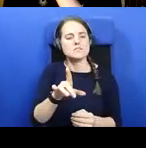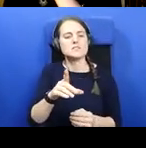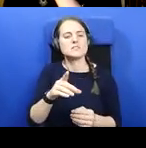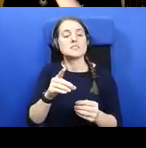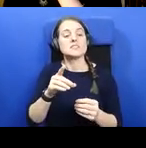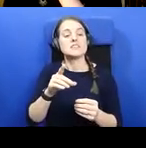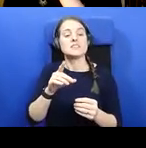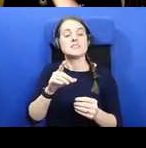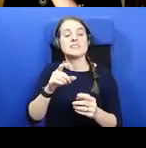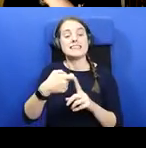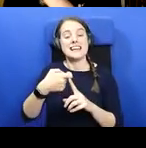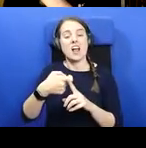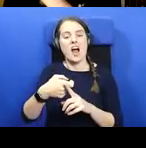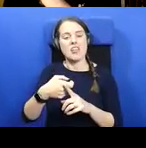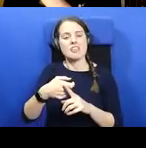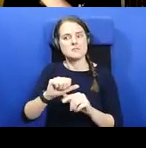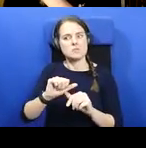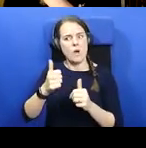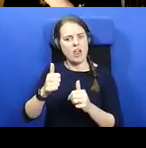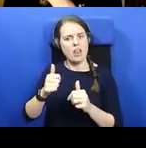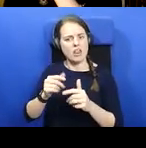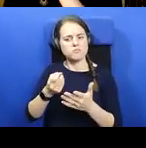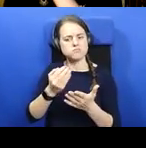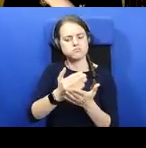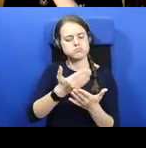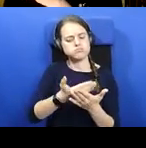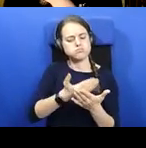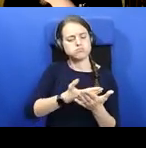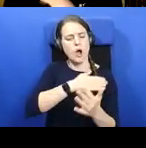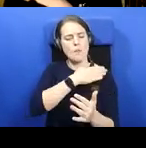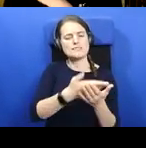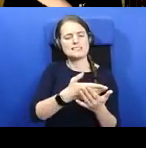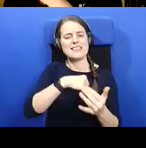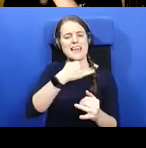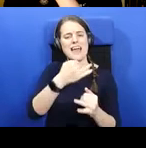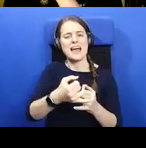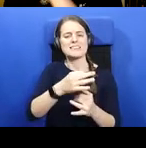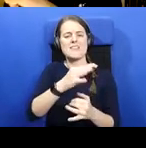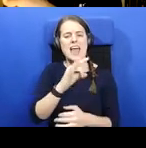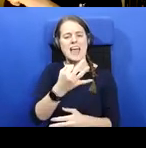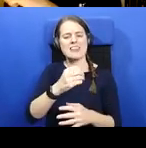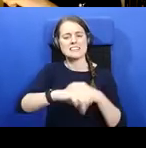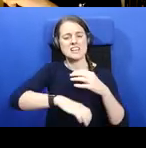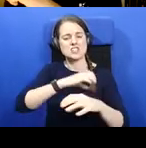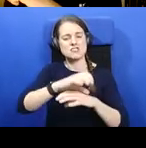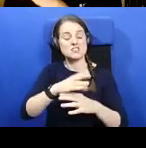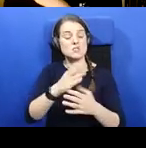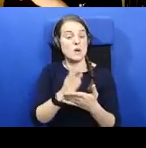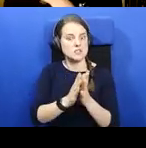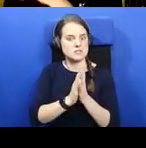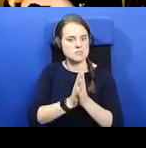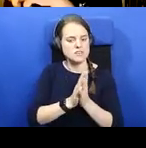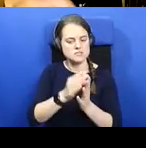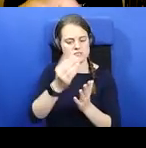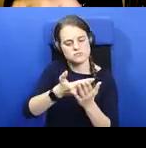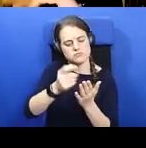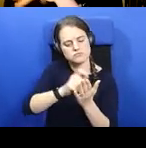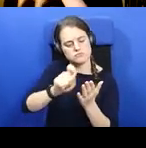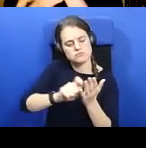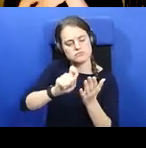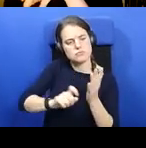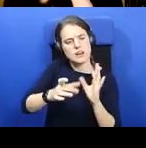in Irish sources up to the end of the 8th century. So a number of different ecclesiastics associated with Kengarth appear